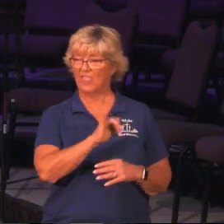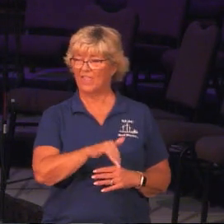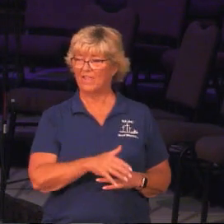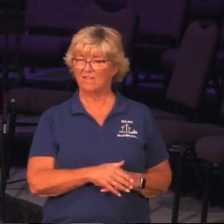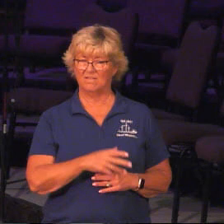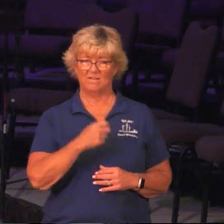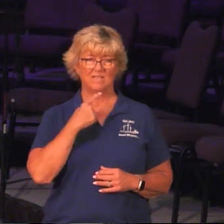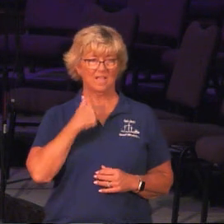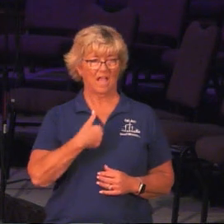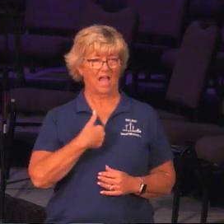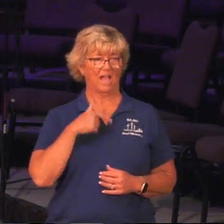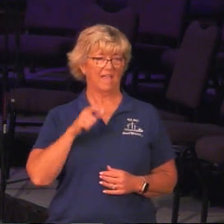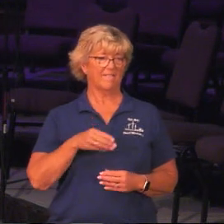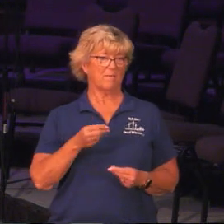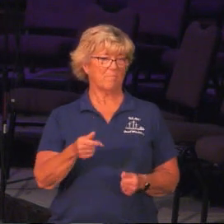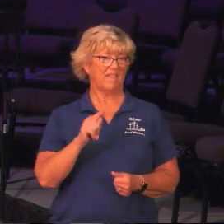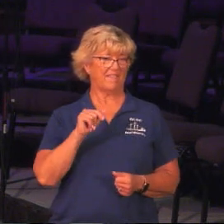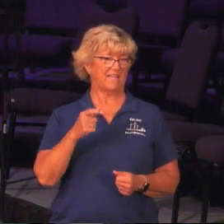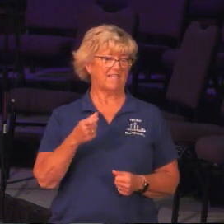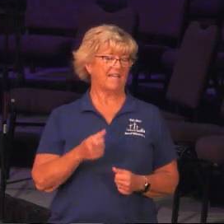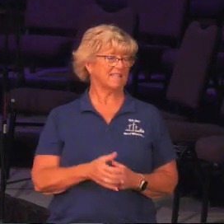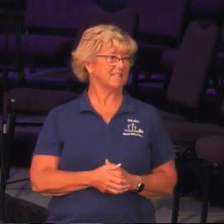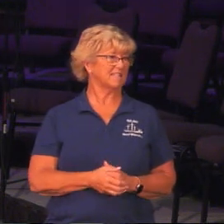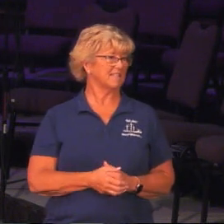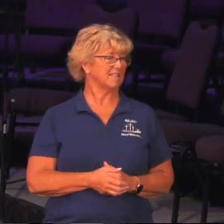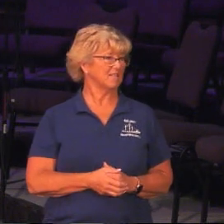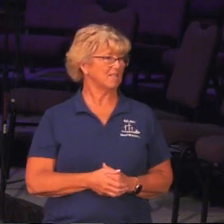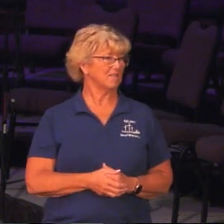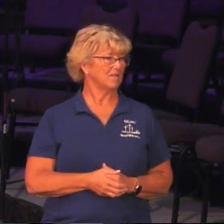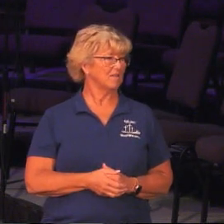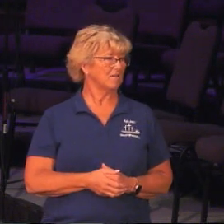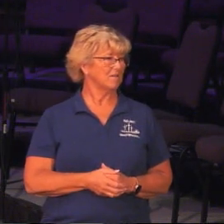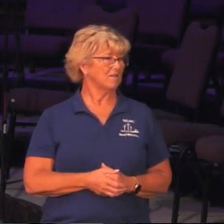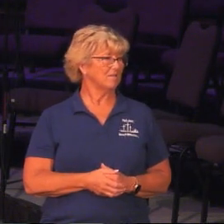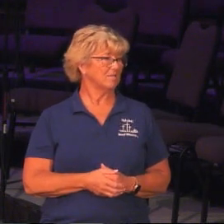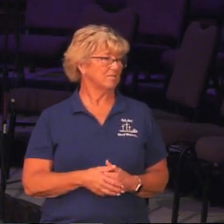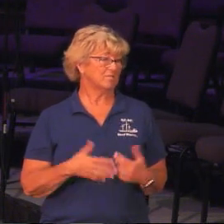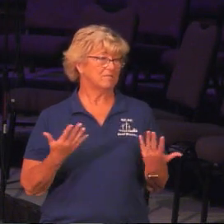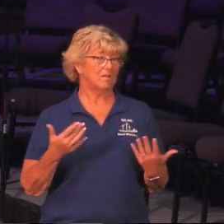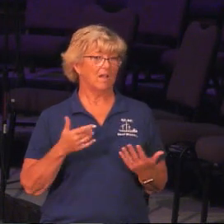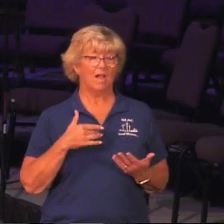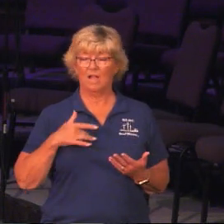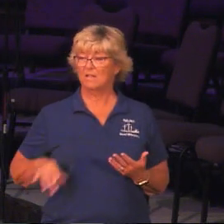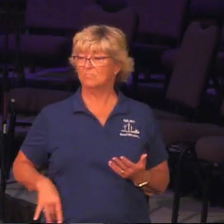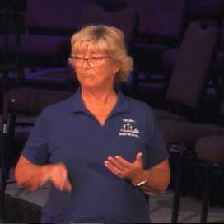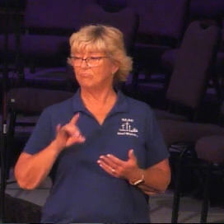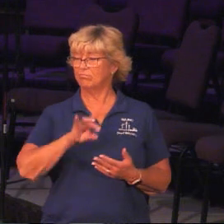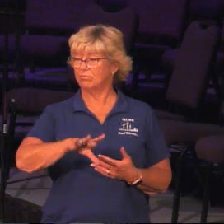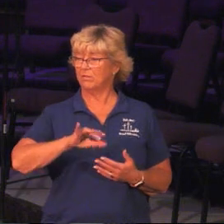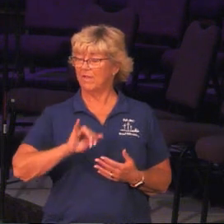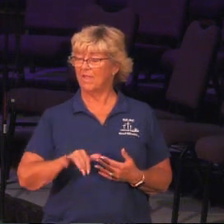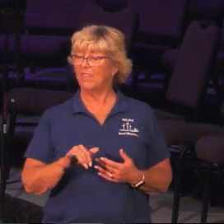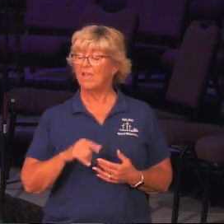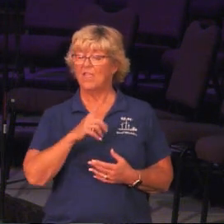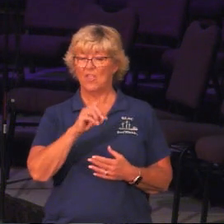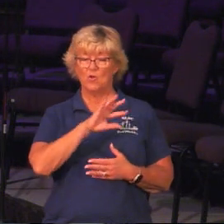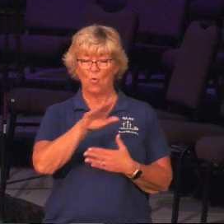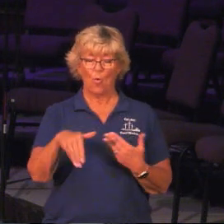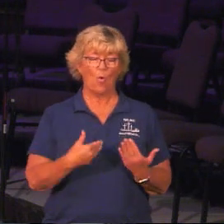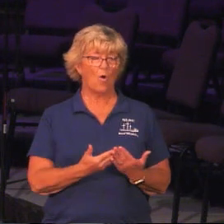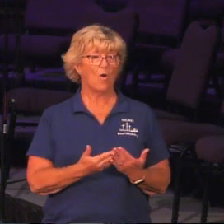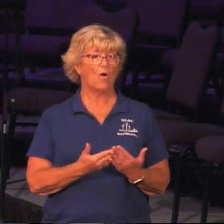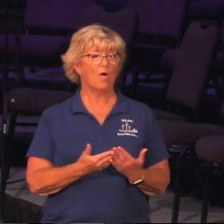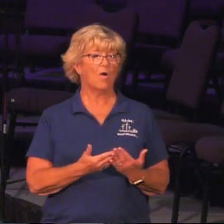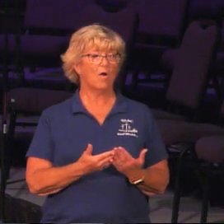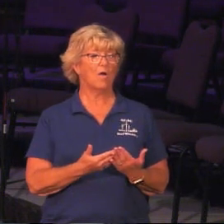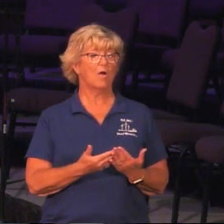And he said, well, I do. And he said, that's what I contribute to the ministry. So they're doing all of this, like I said,